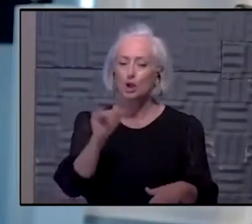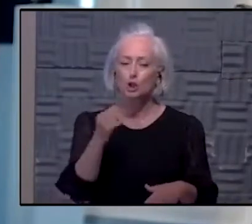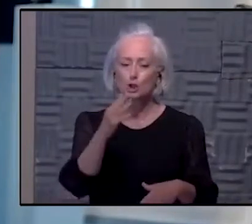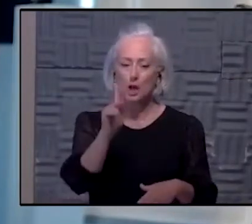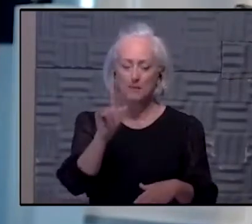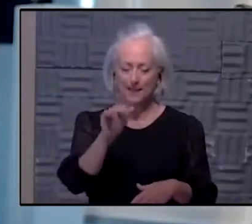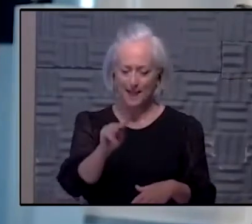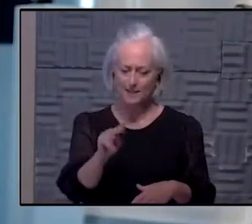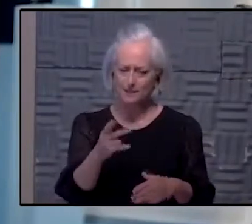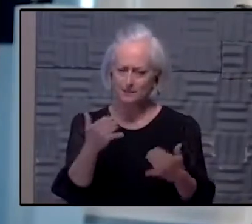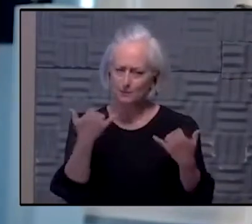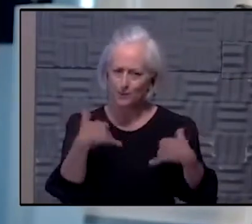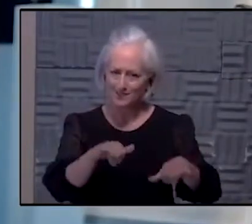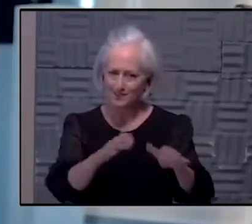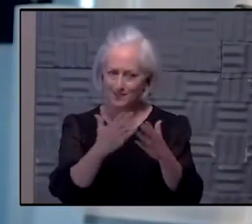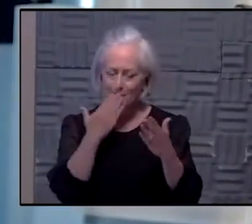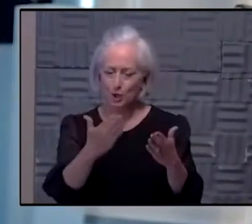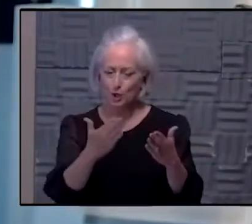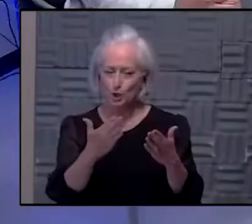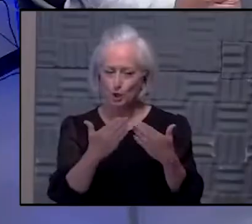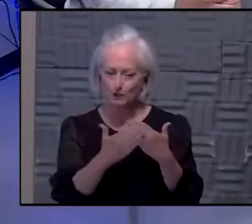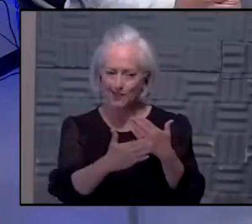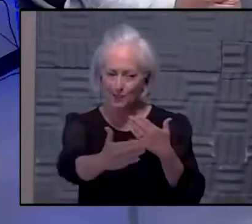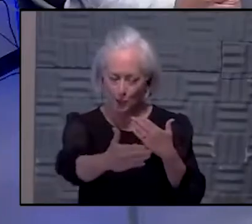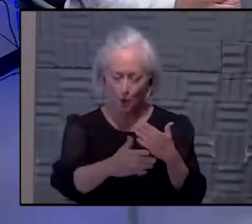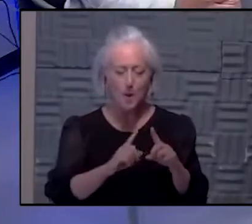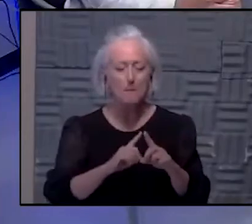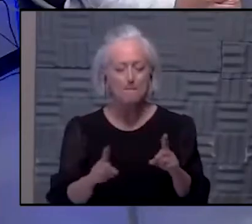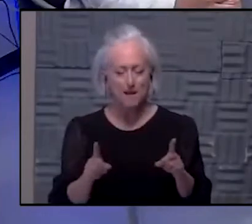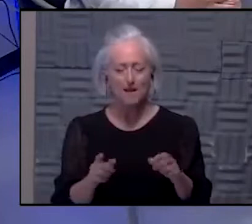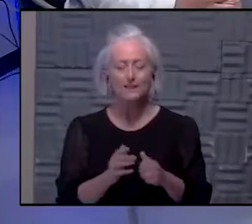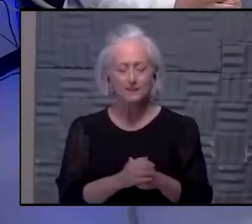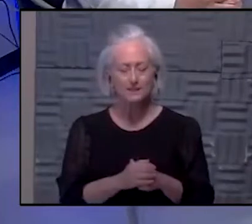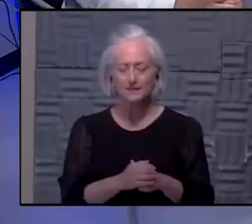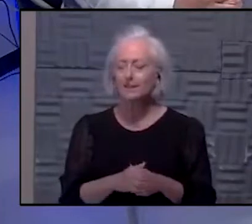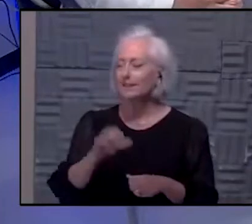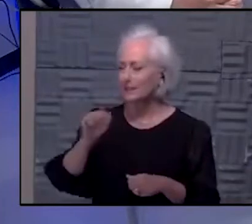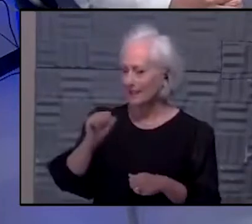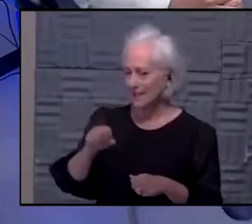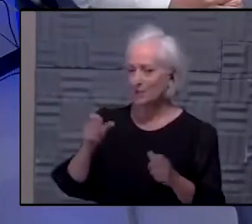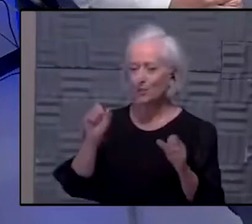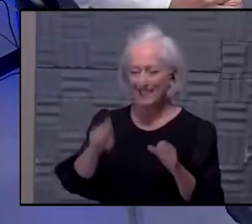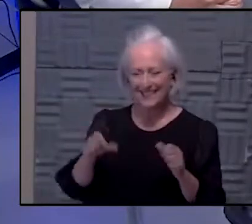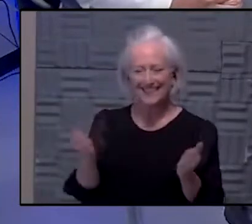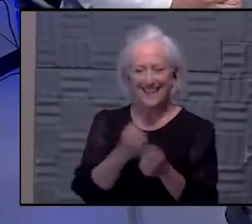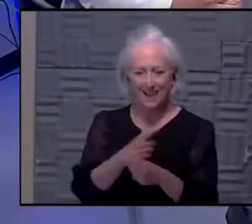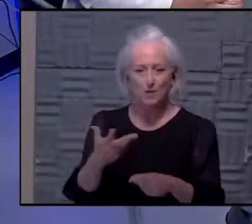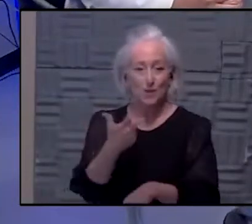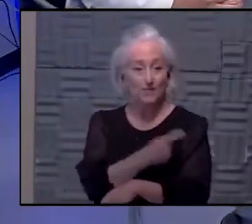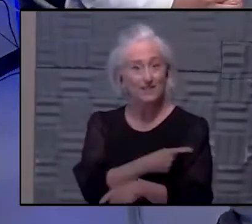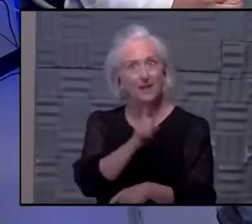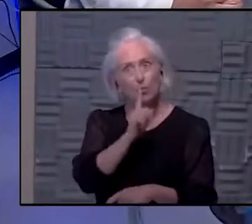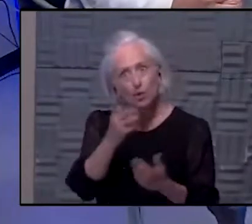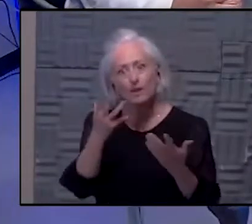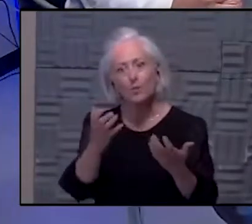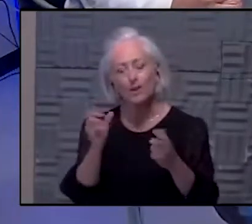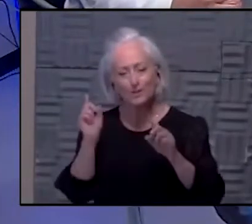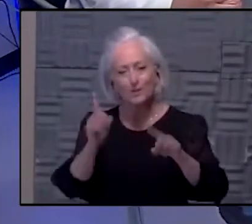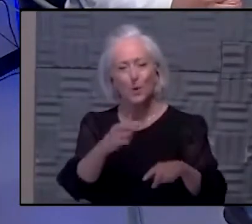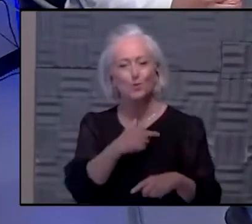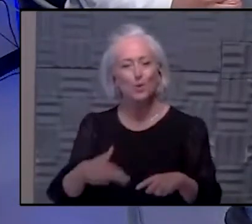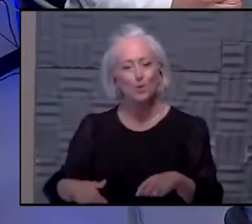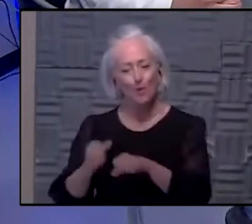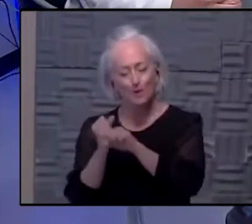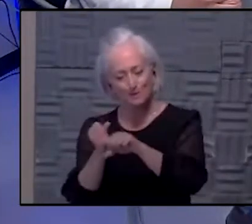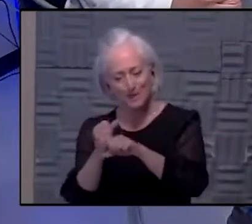long ways to go, but it's a great start. We do have a long ways to go. We need to get everybody fully vaccinated because I really want to get back to the royals and the chiefs